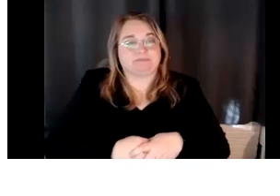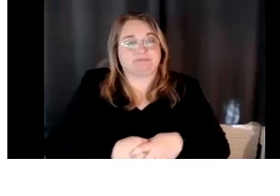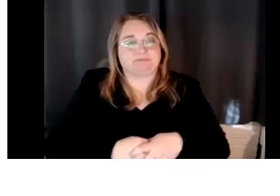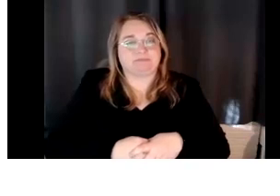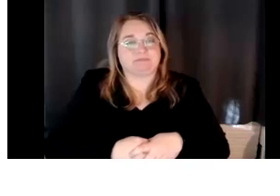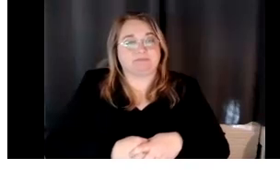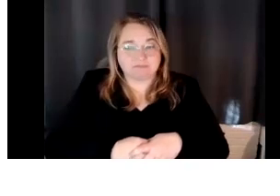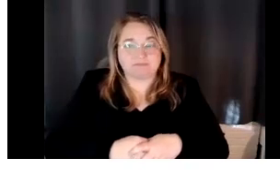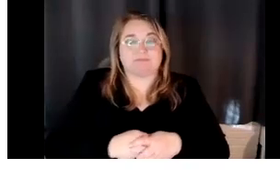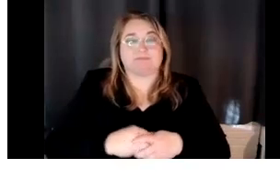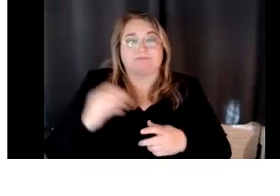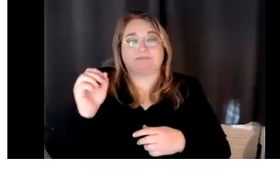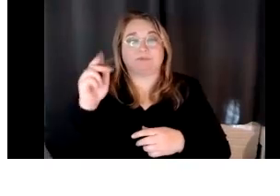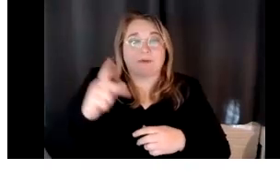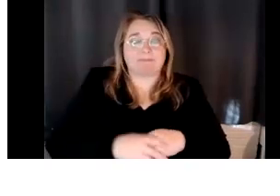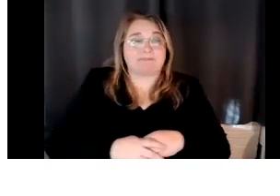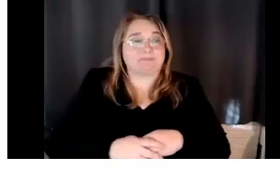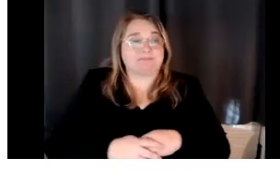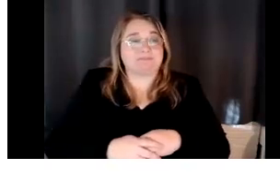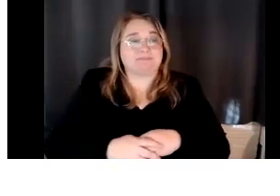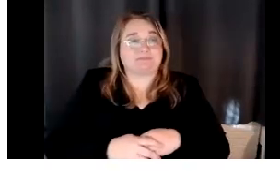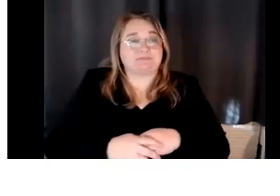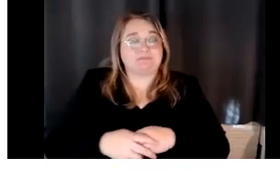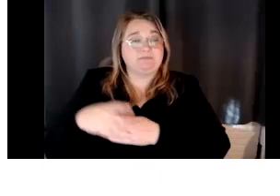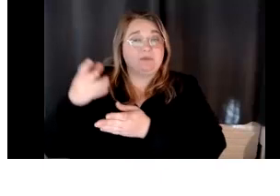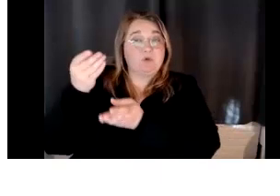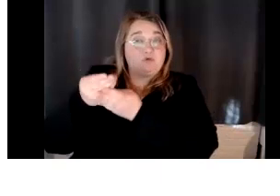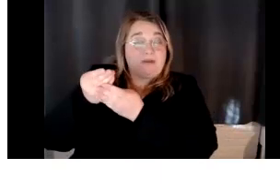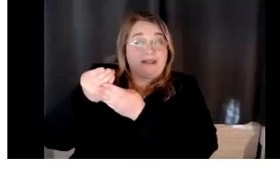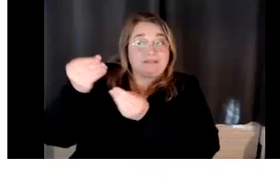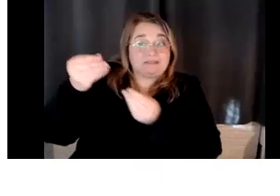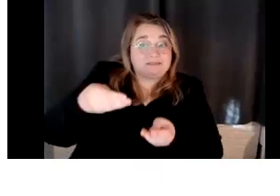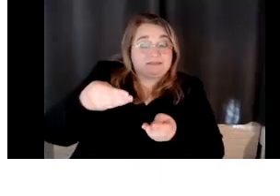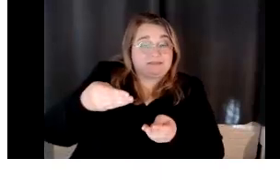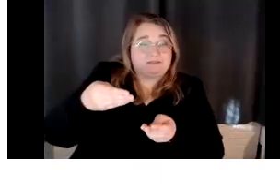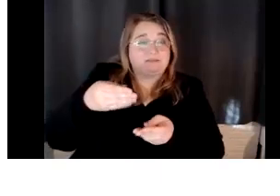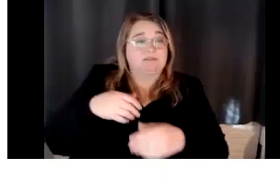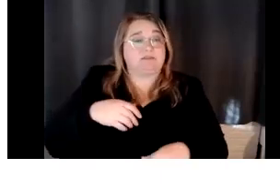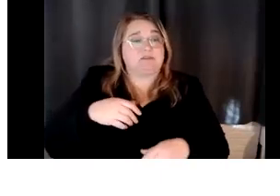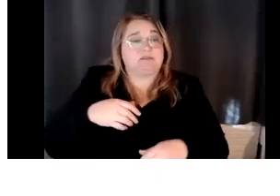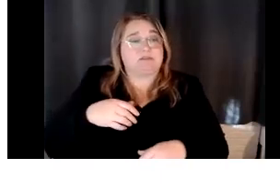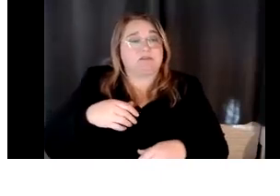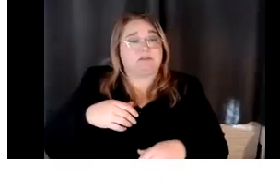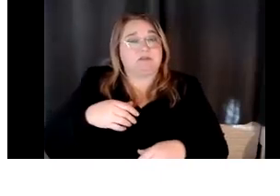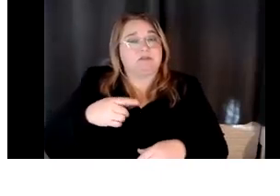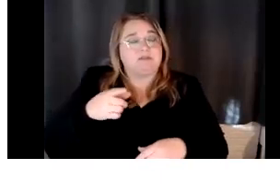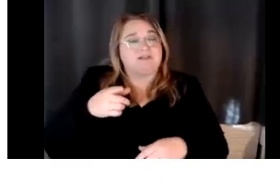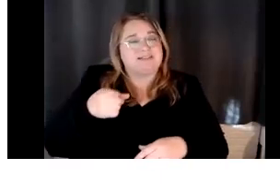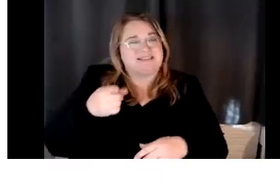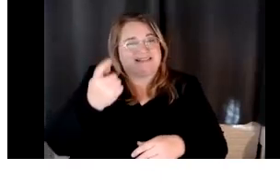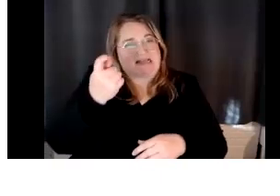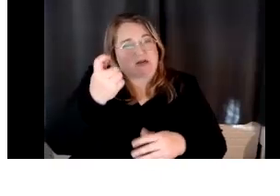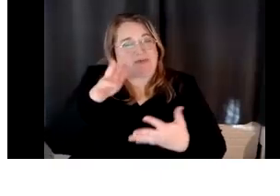Okay. Um, the grant funding. Okay. So this is where we start getting into the feeds a little bit here. Um,